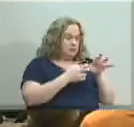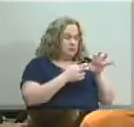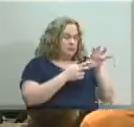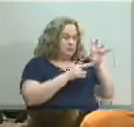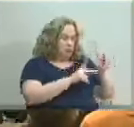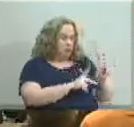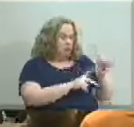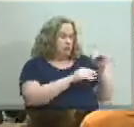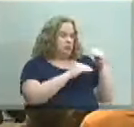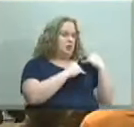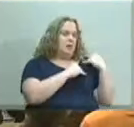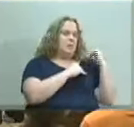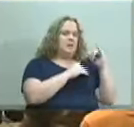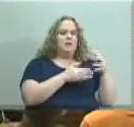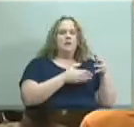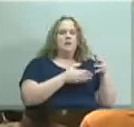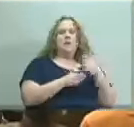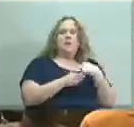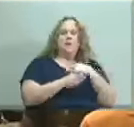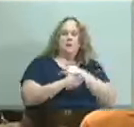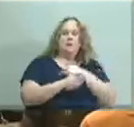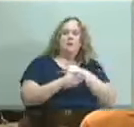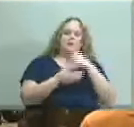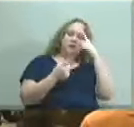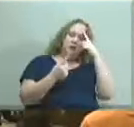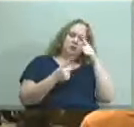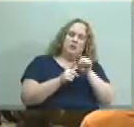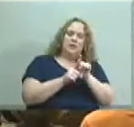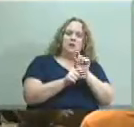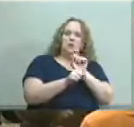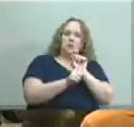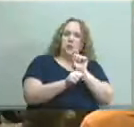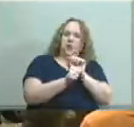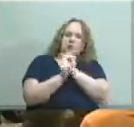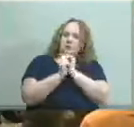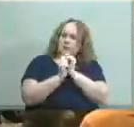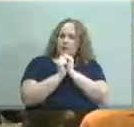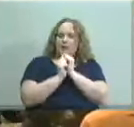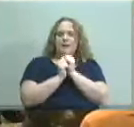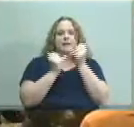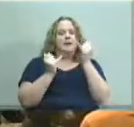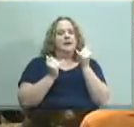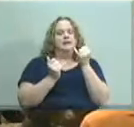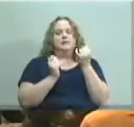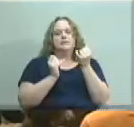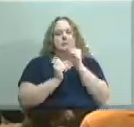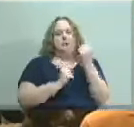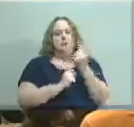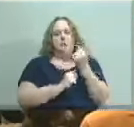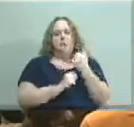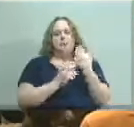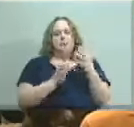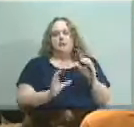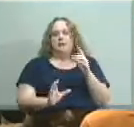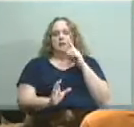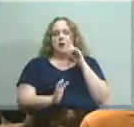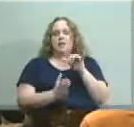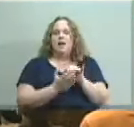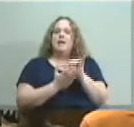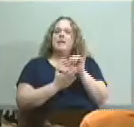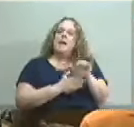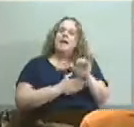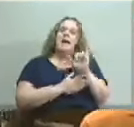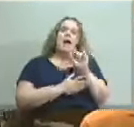to work together and we always try to now we don't always have a chance to do that this item is put